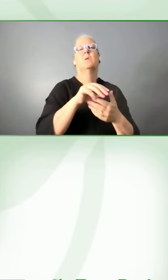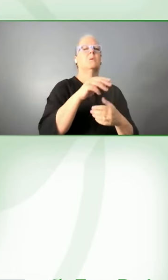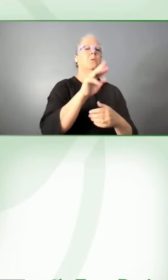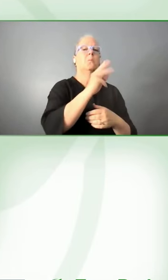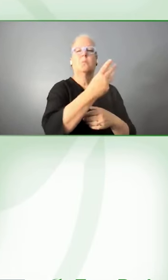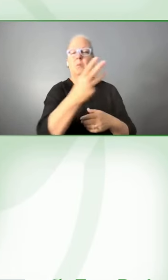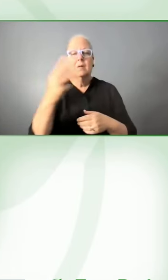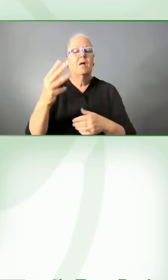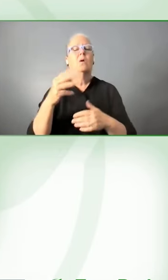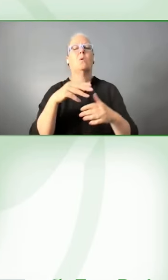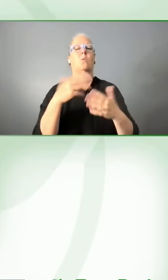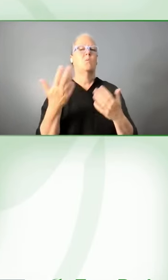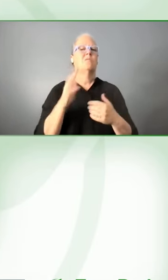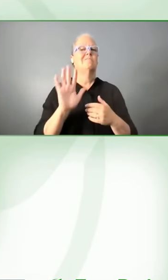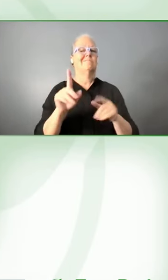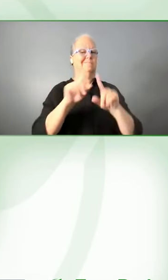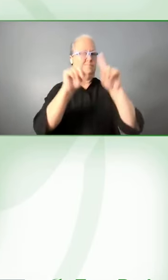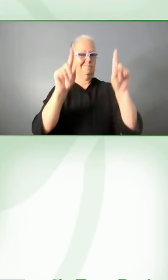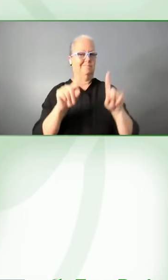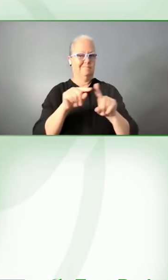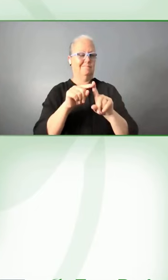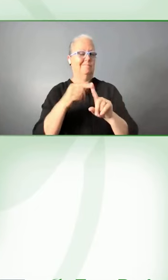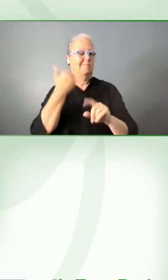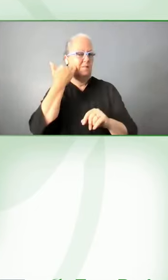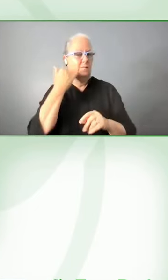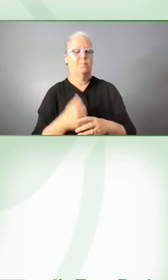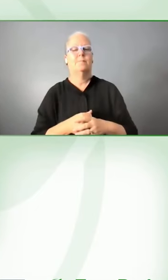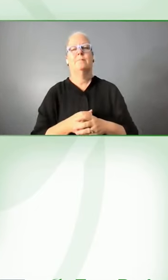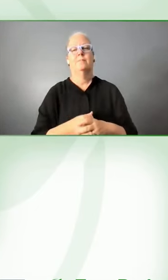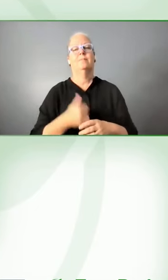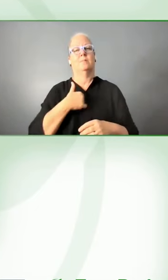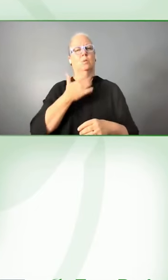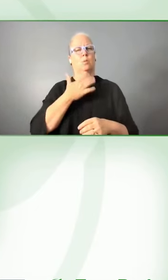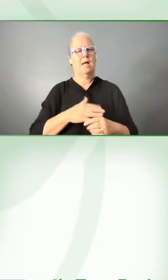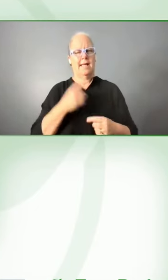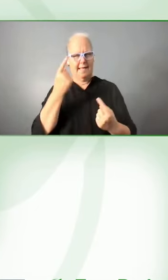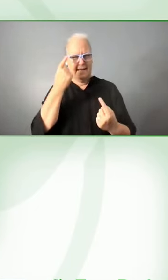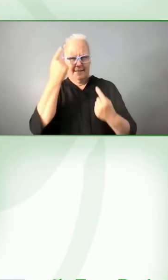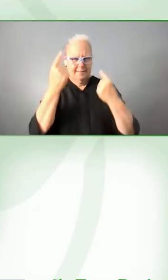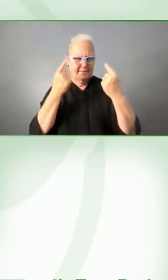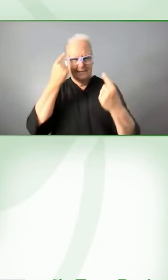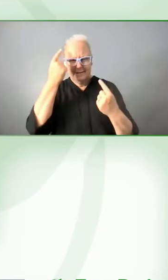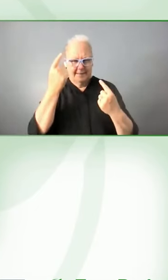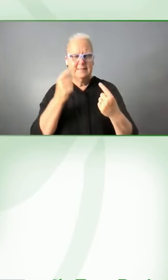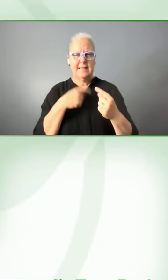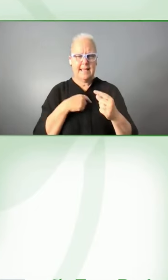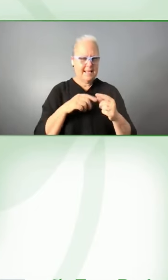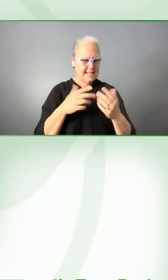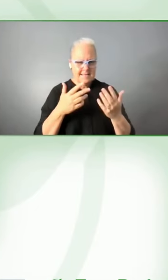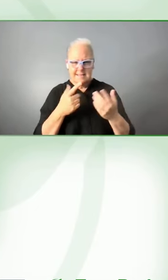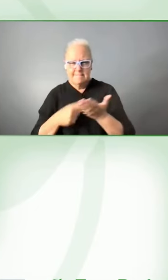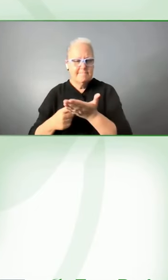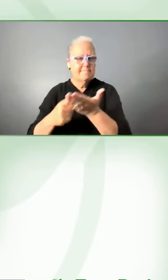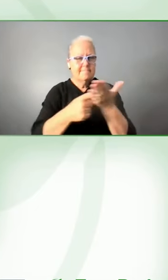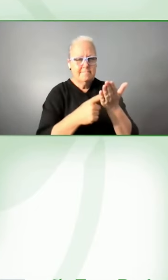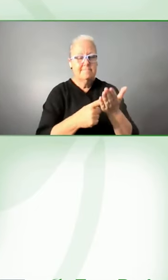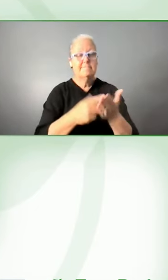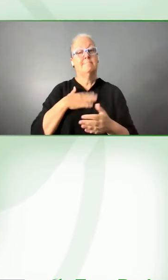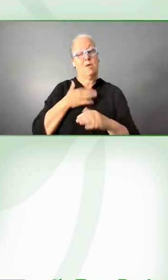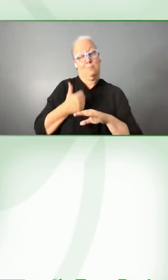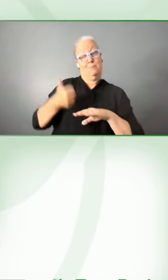we used the innovative approach to work on this task for instance my immediate manager brought the